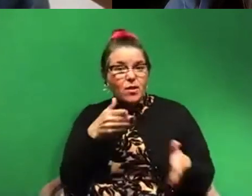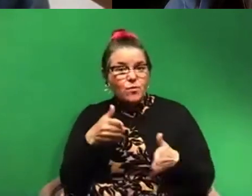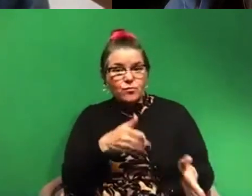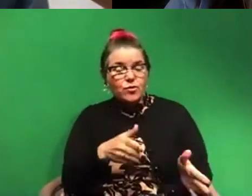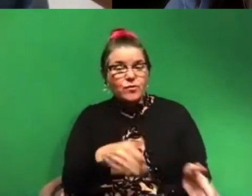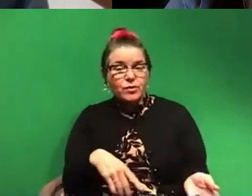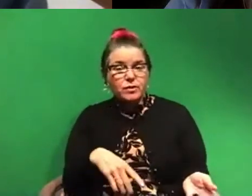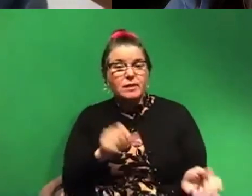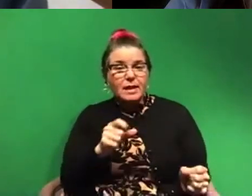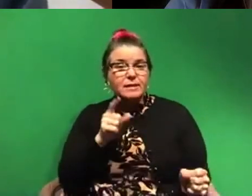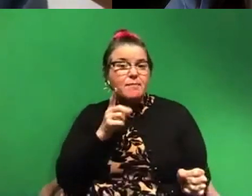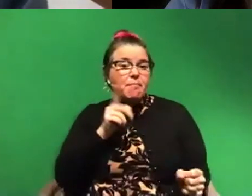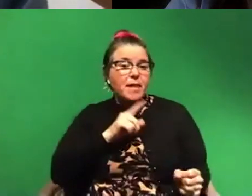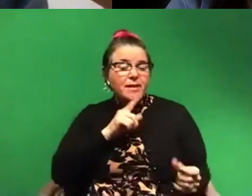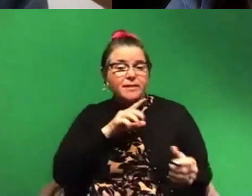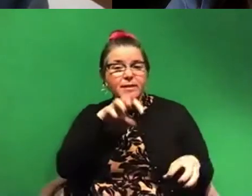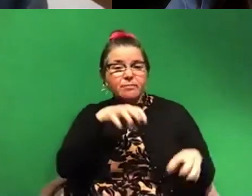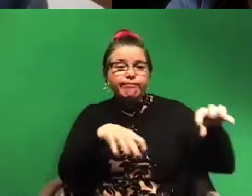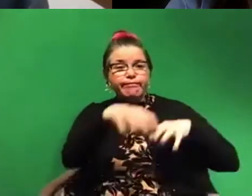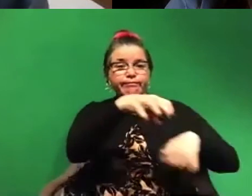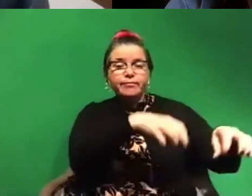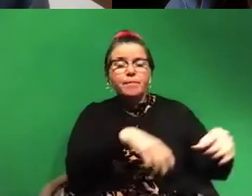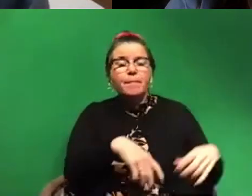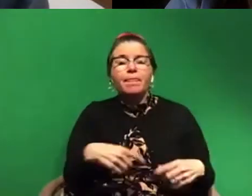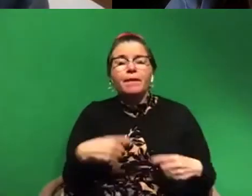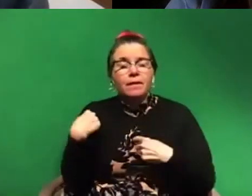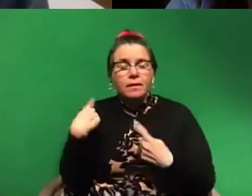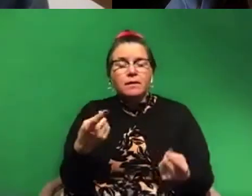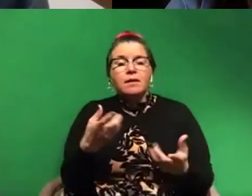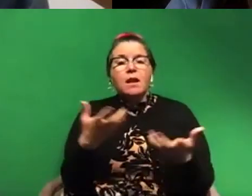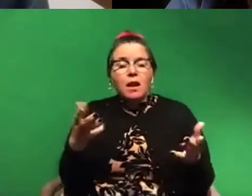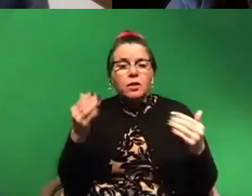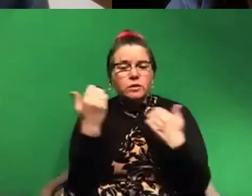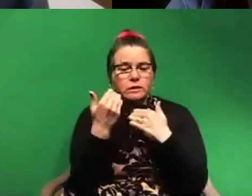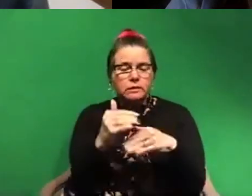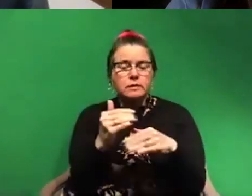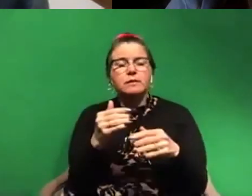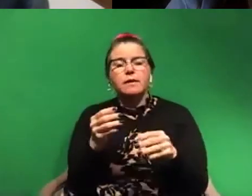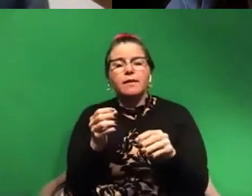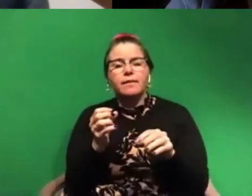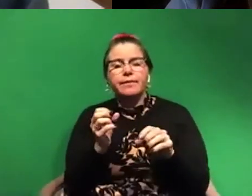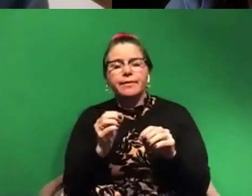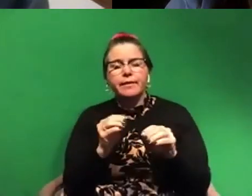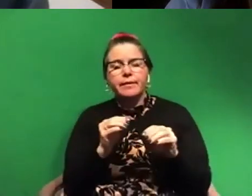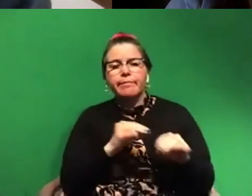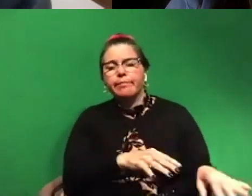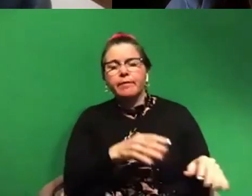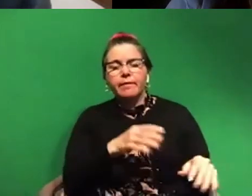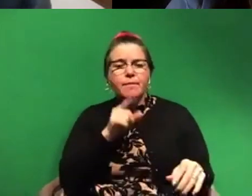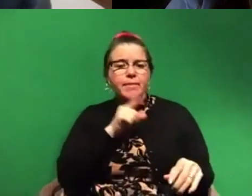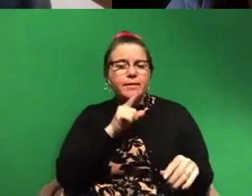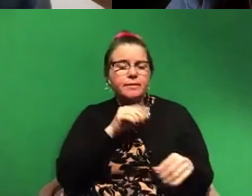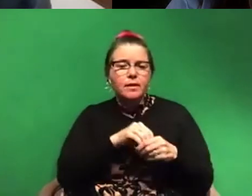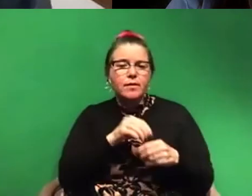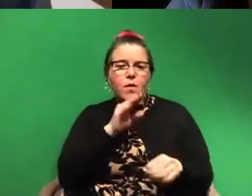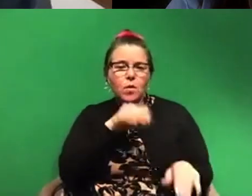plastics floating around in it. We've done a lot lately to try to limit the flow of plastics into the ocean, um, by for instance, passing